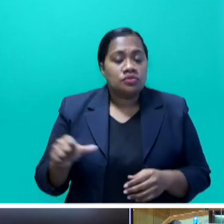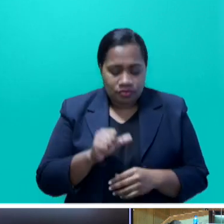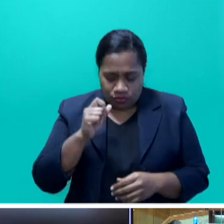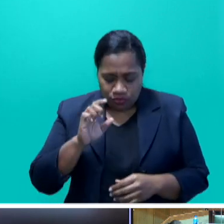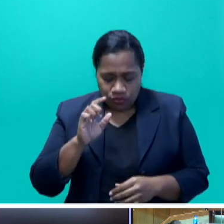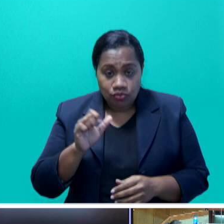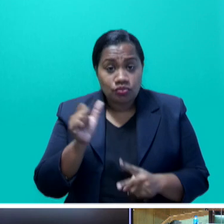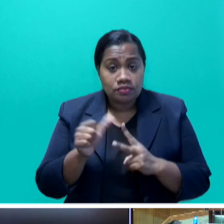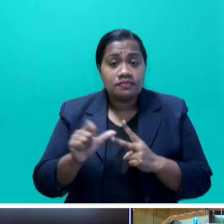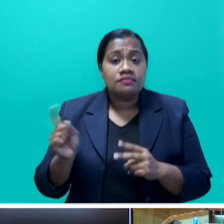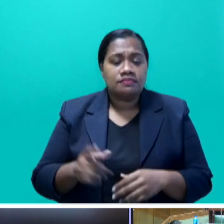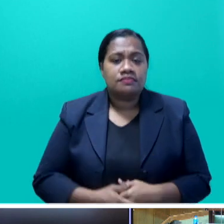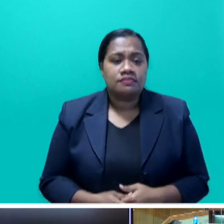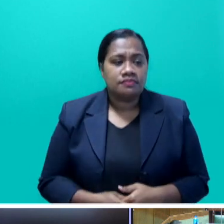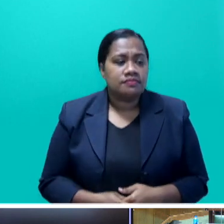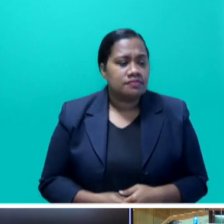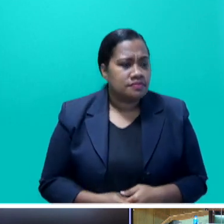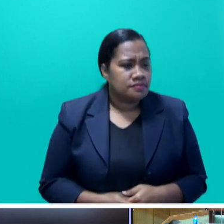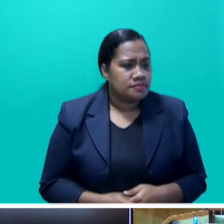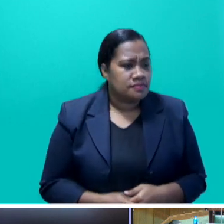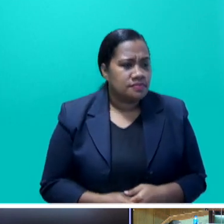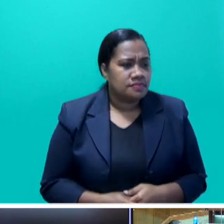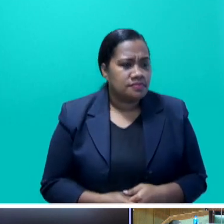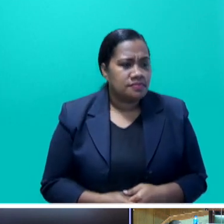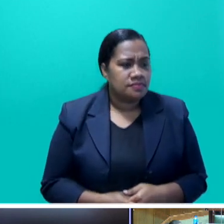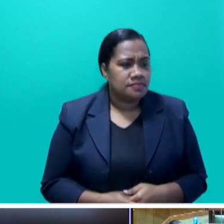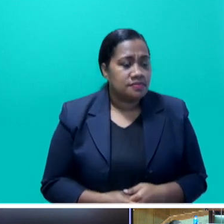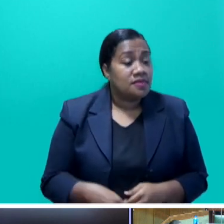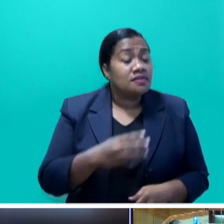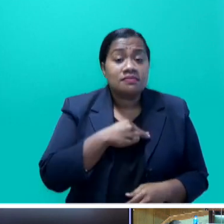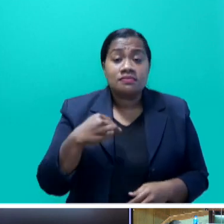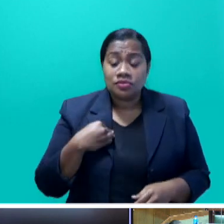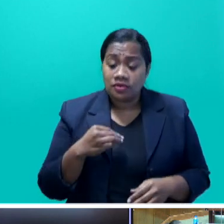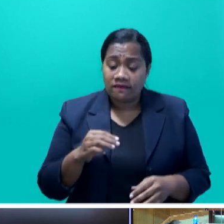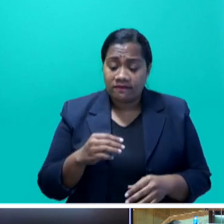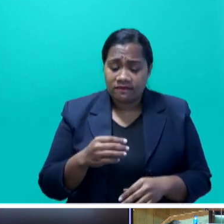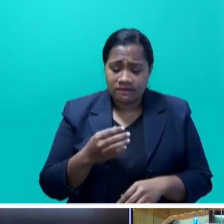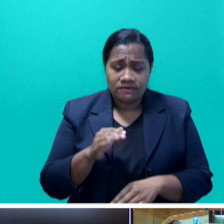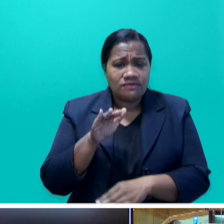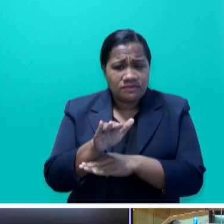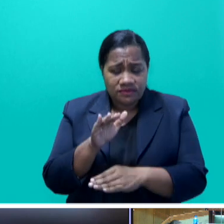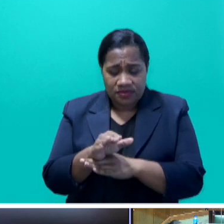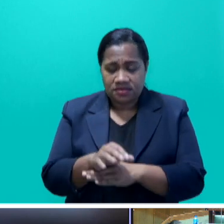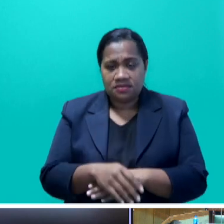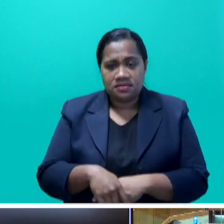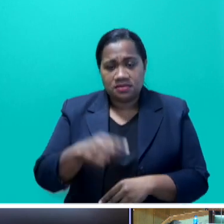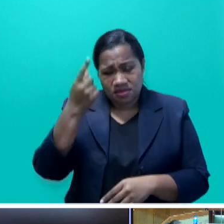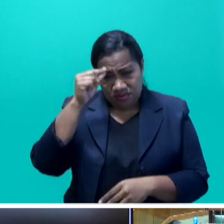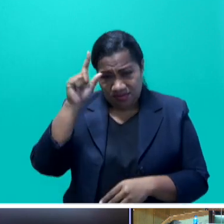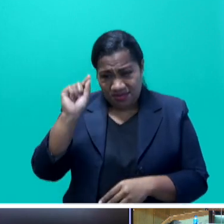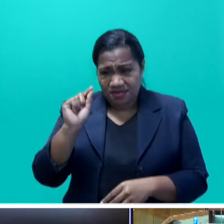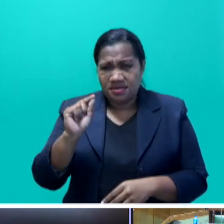the father of efficiency. And the ministries of foreign affairs, Tokyo affairs, and the sugar industry that I lead